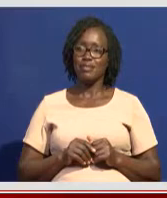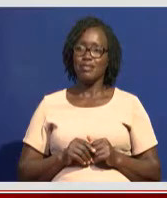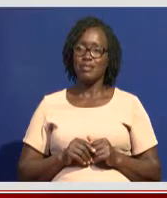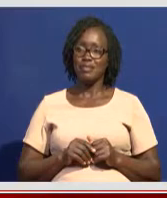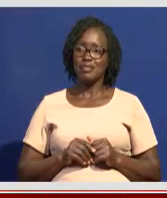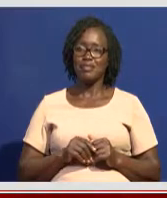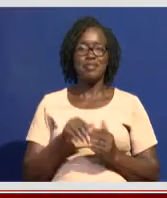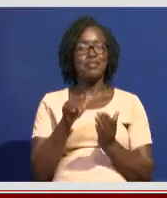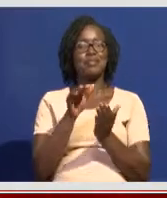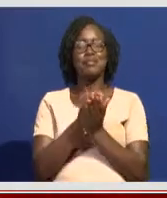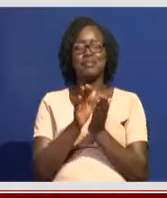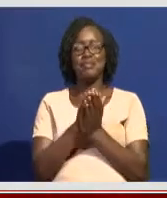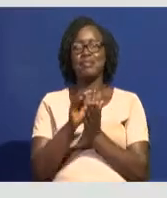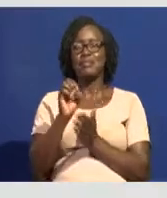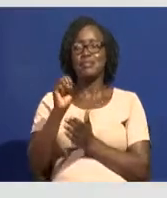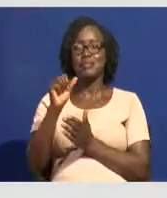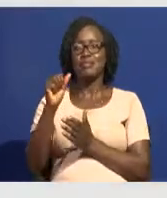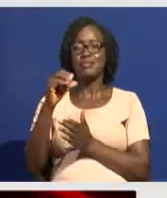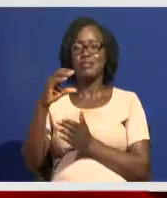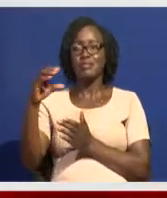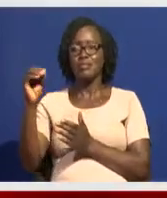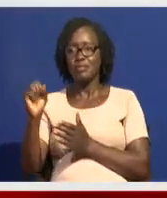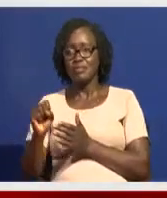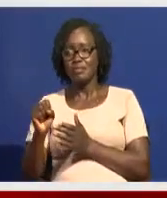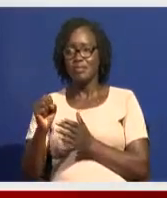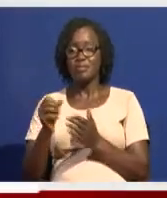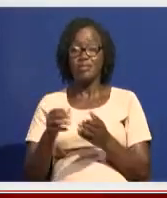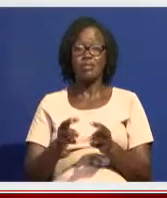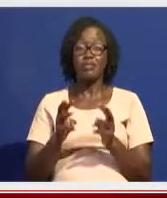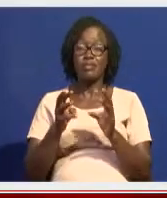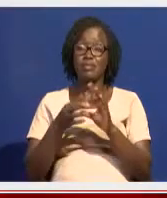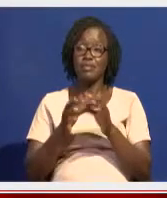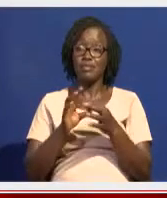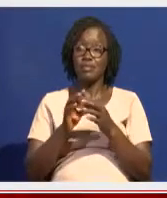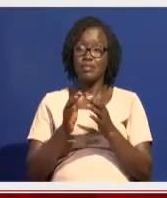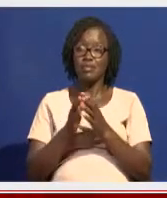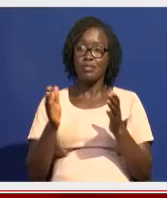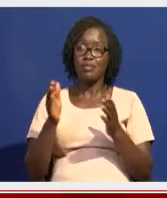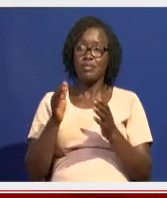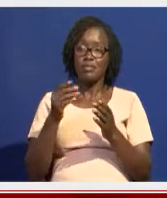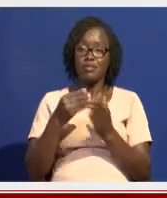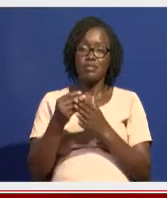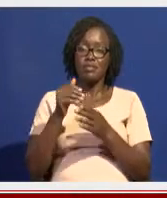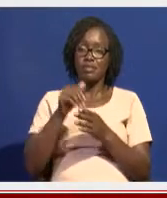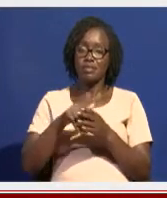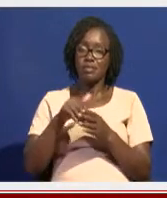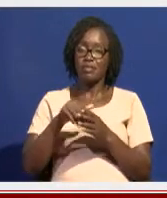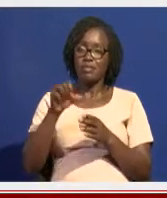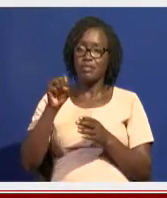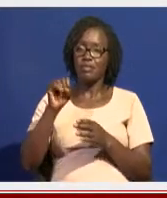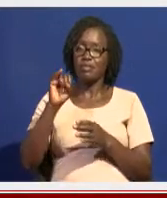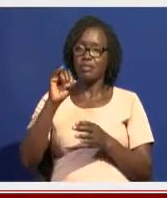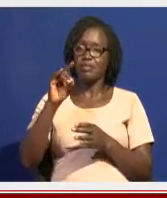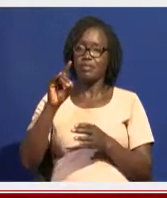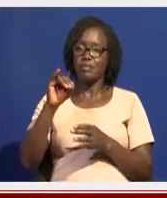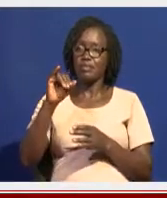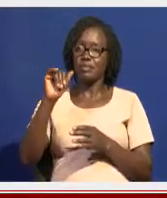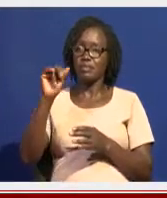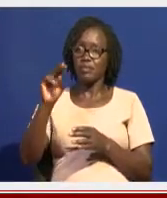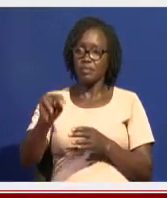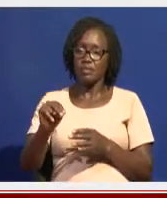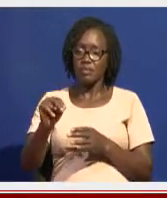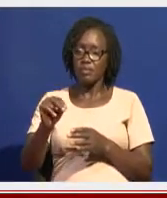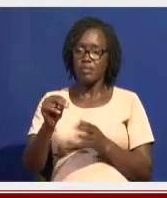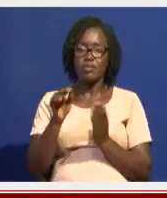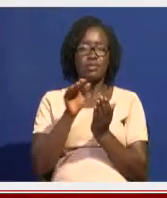Now, banks and Sarkos should explore ways to collaborate to expand financial inclusion. Cydian Bank CEO Shege Thumbi